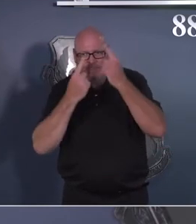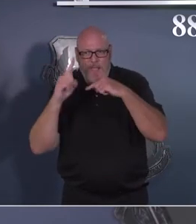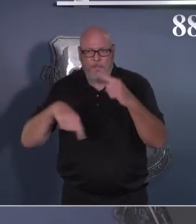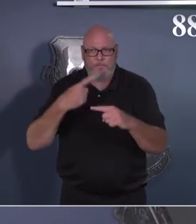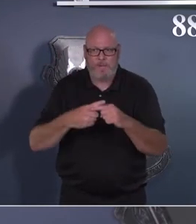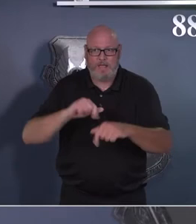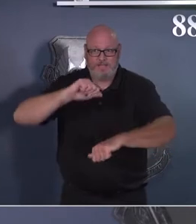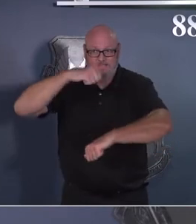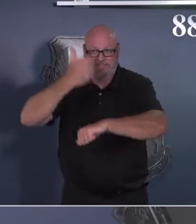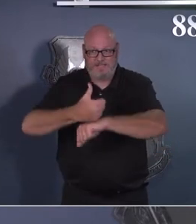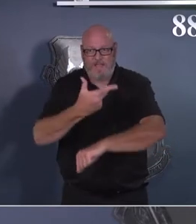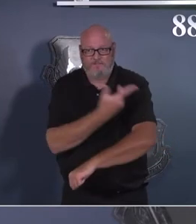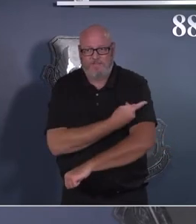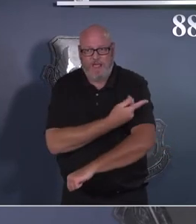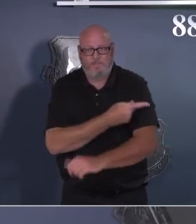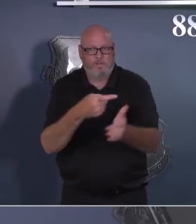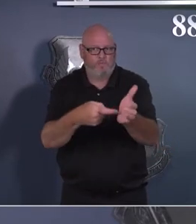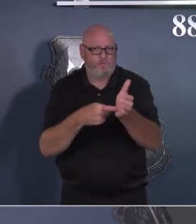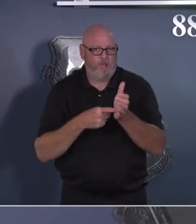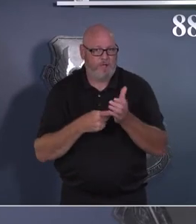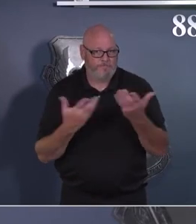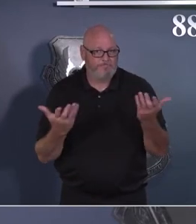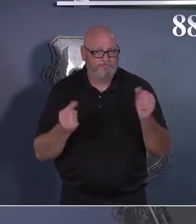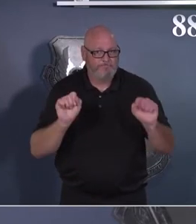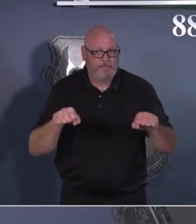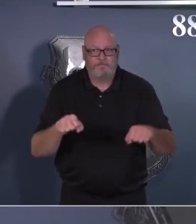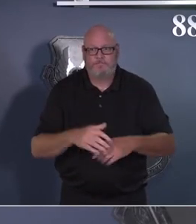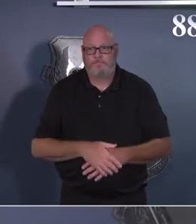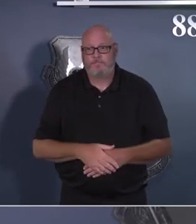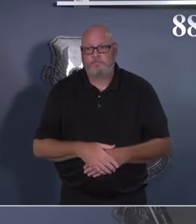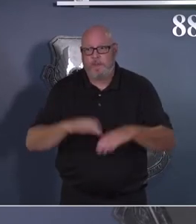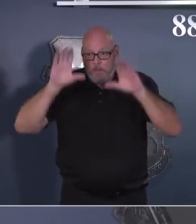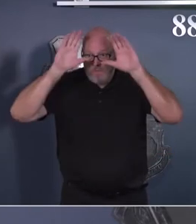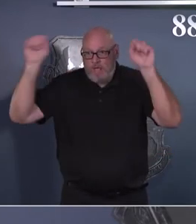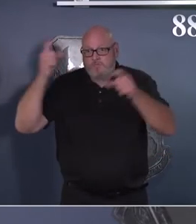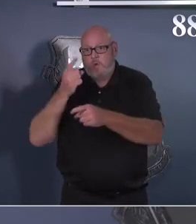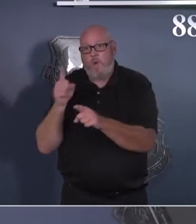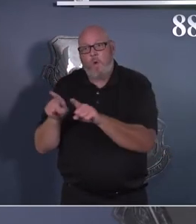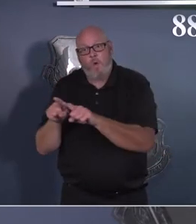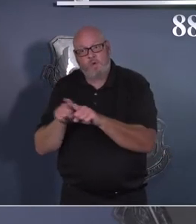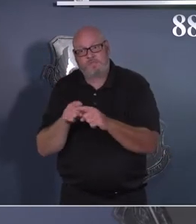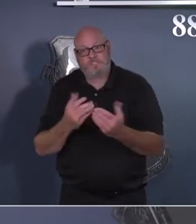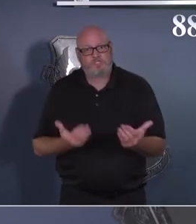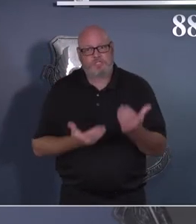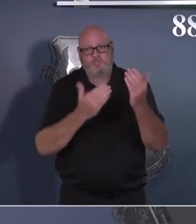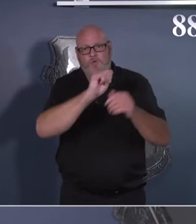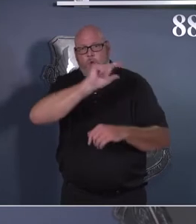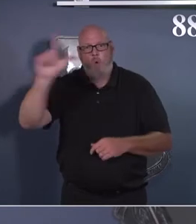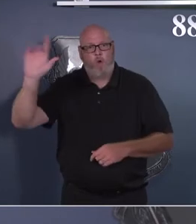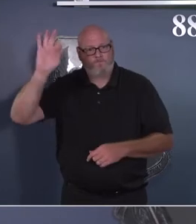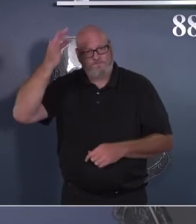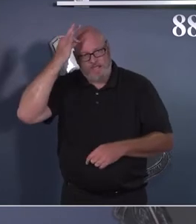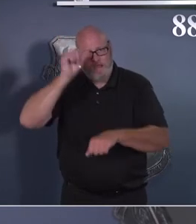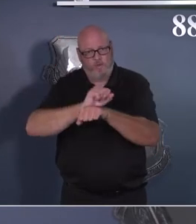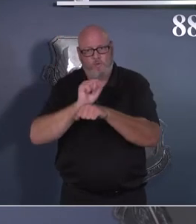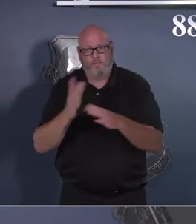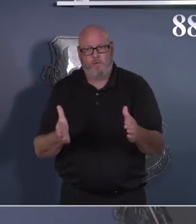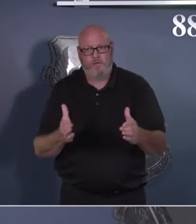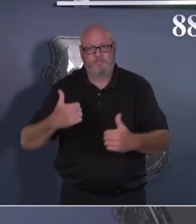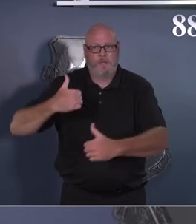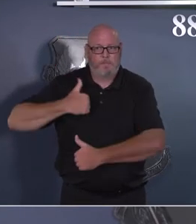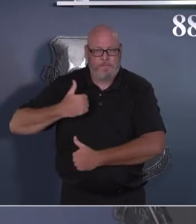across the board, all federal employees uniformed and non uniform wearing as well as across the other agencies in the federal government